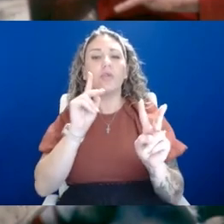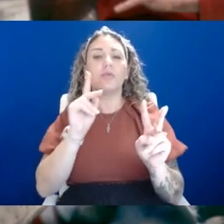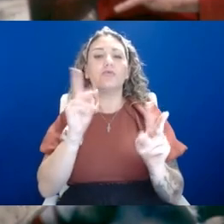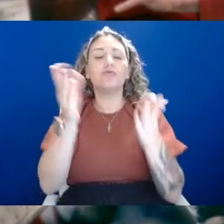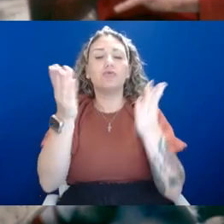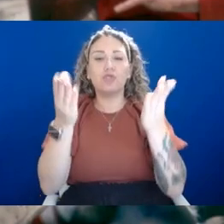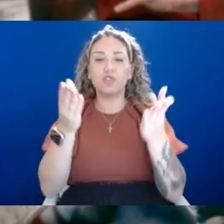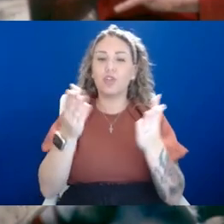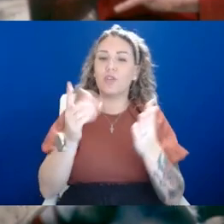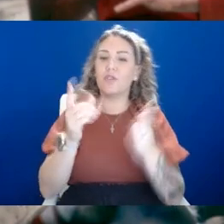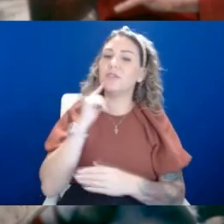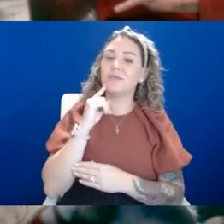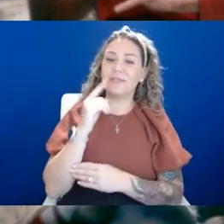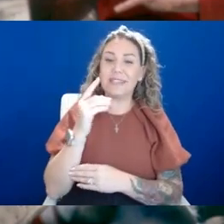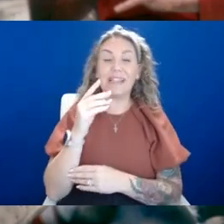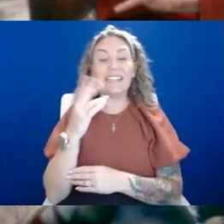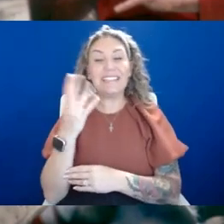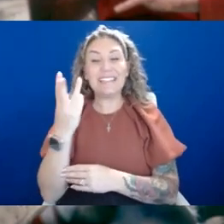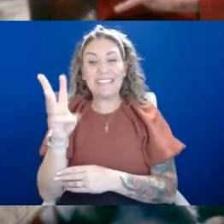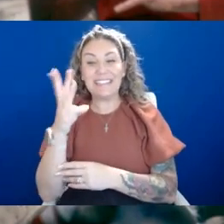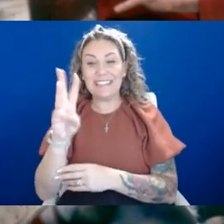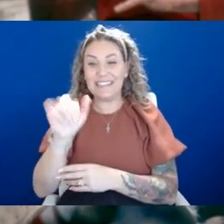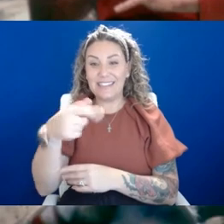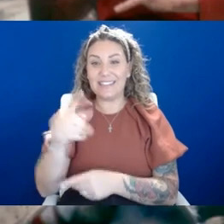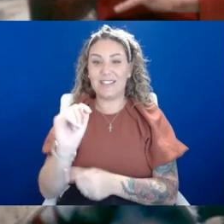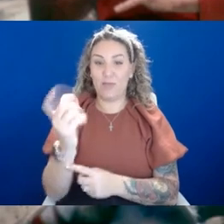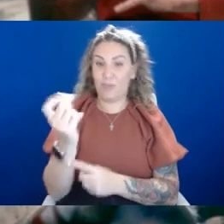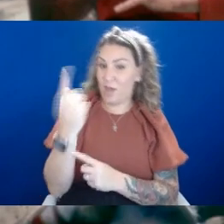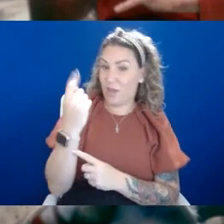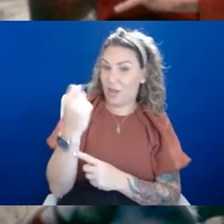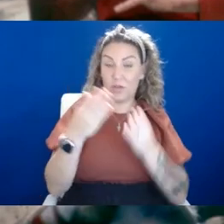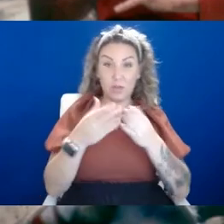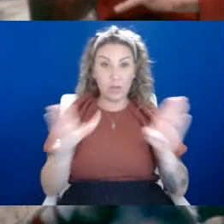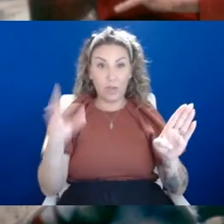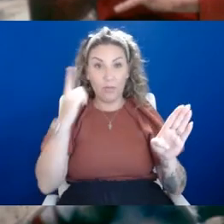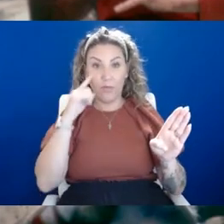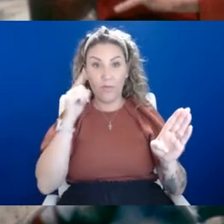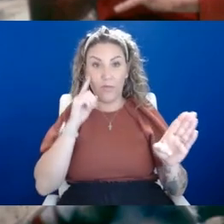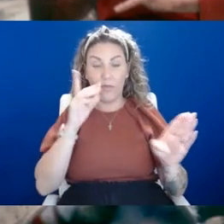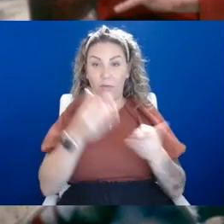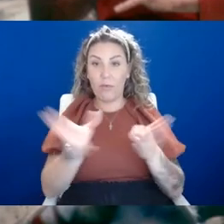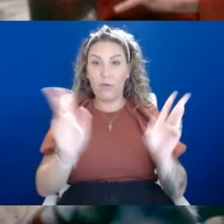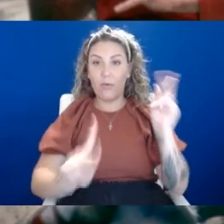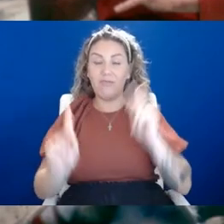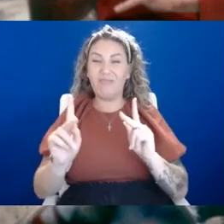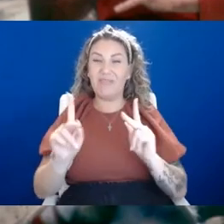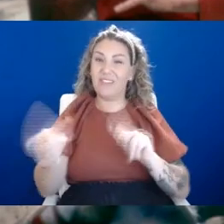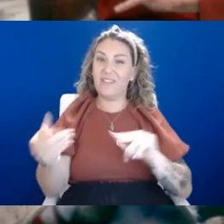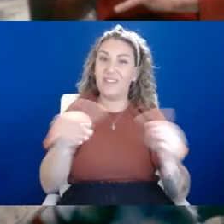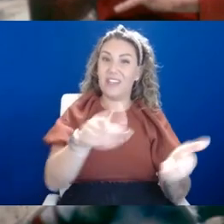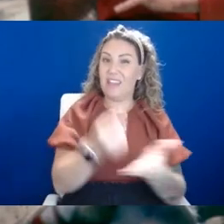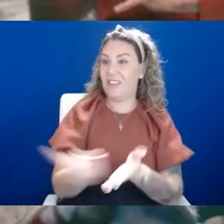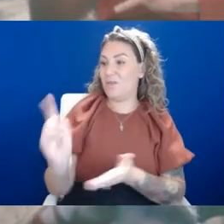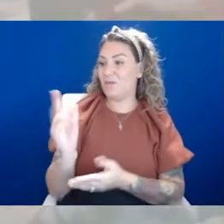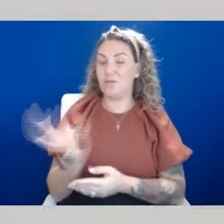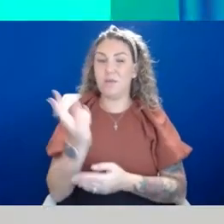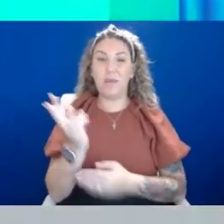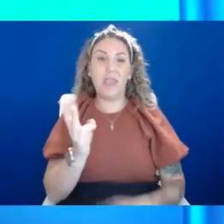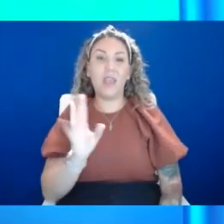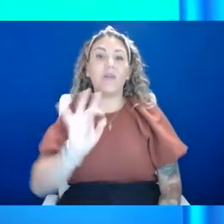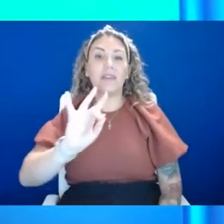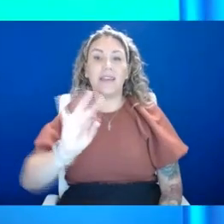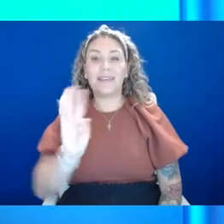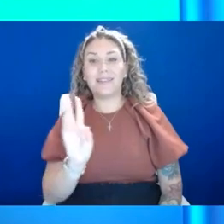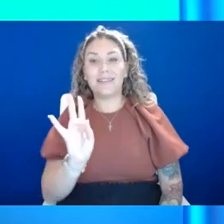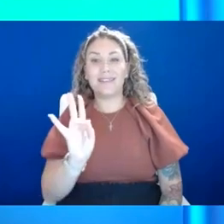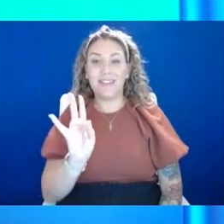Kansas City. It's at 11 a.m. It is open to the public. Len Dawson died last Wednesday. He was 87 years old. Thank you so much